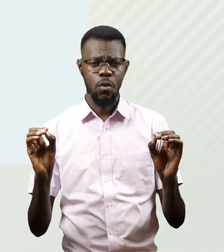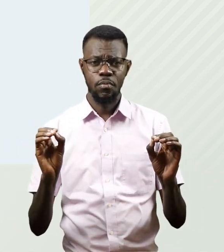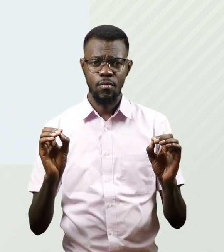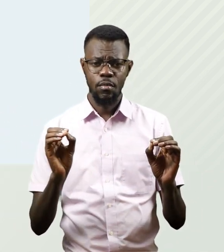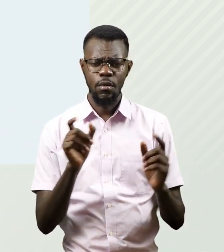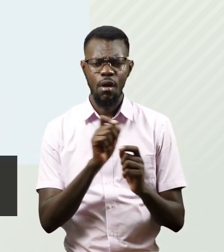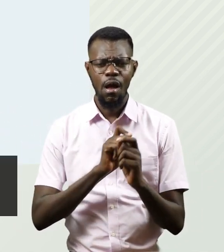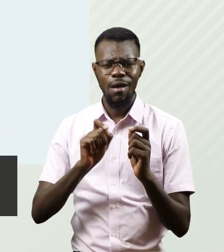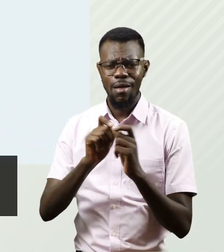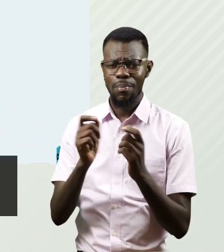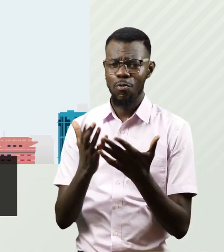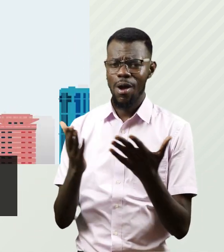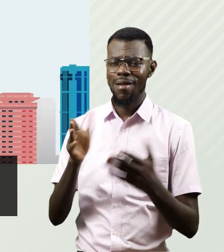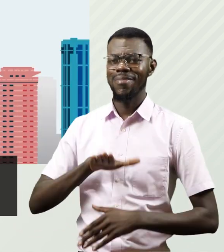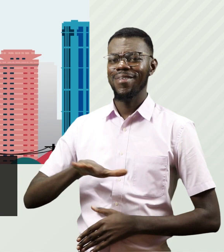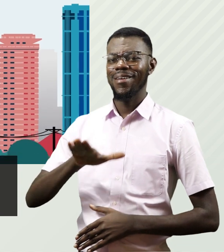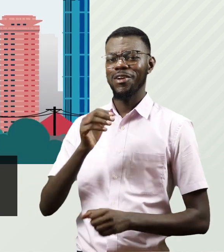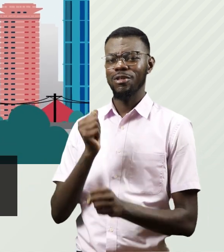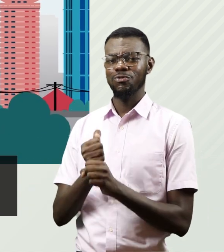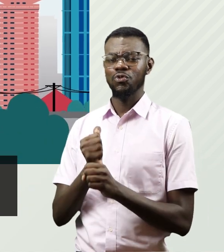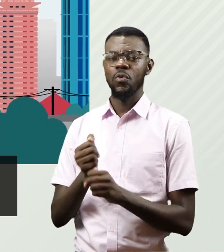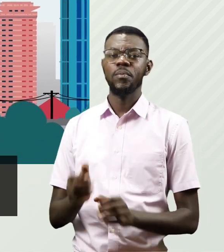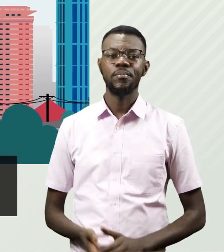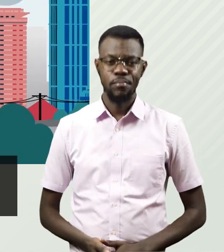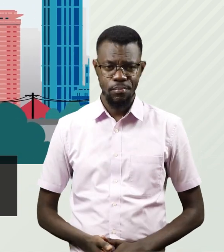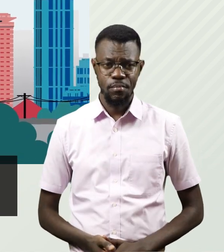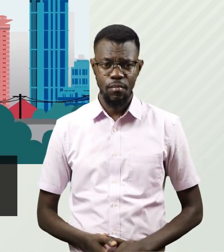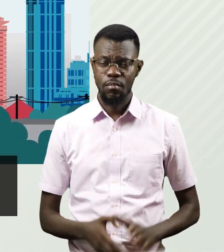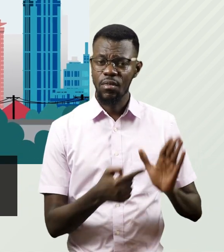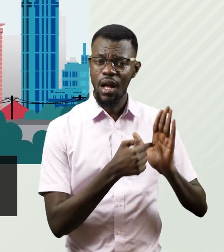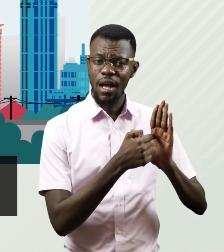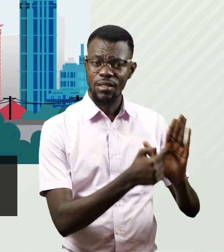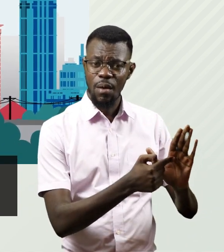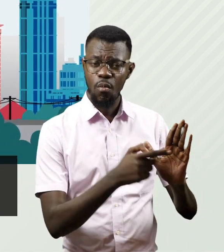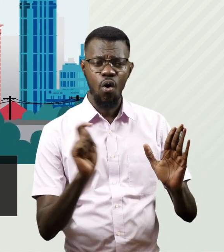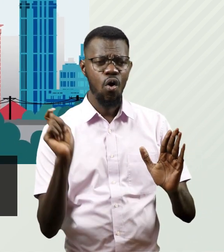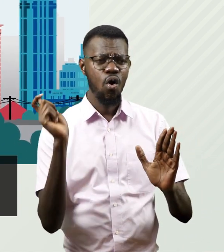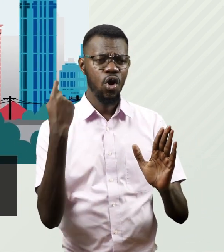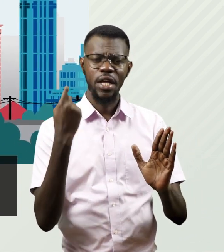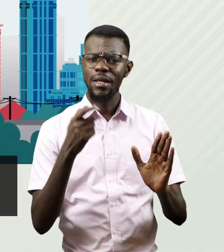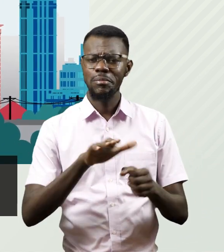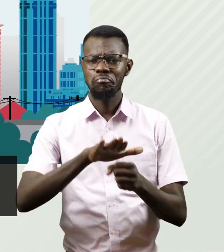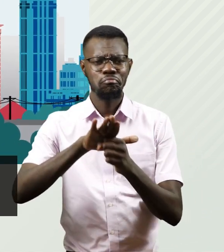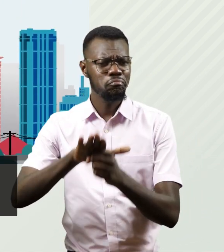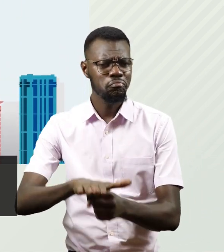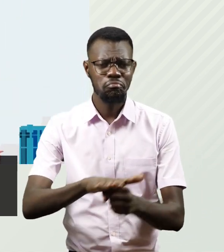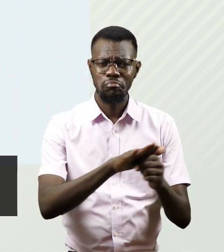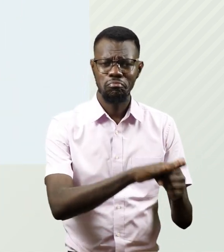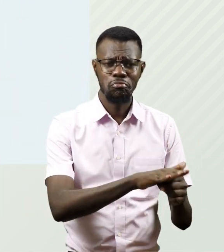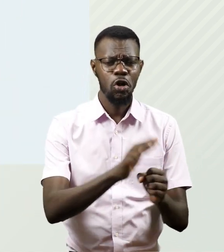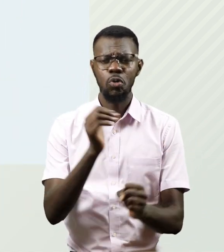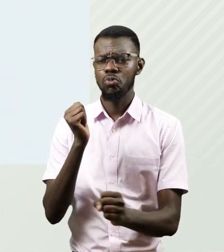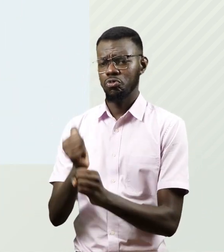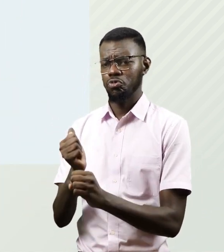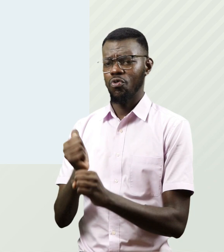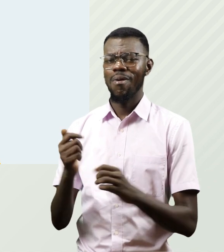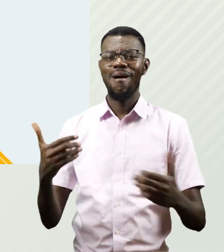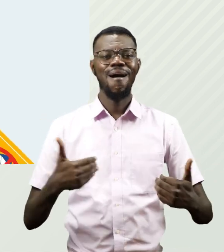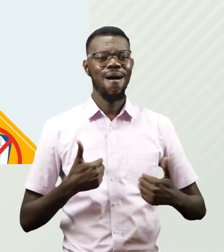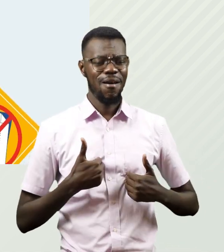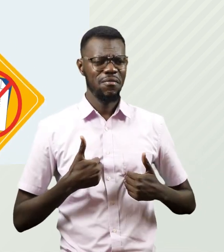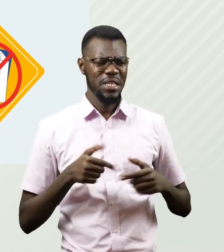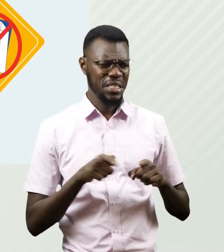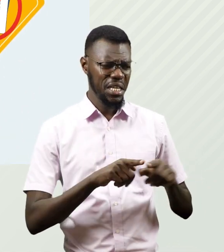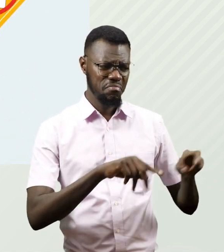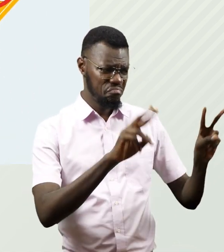In Kenya, they face discrimination at every stage of employment. Stereotypes